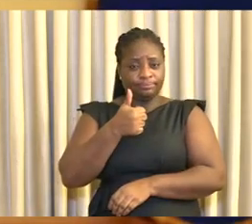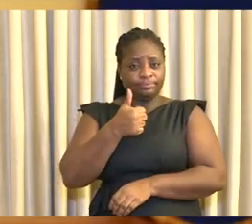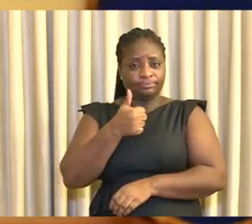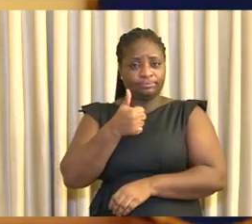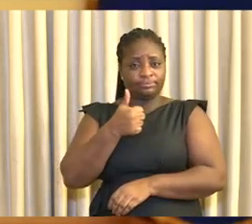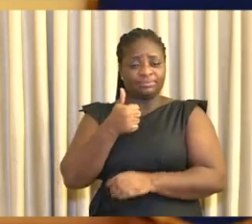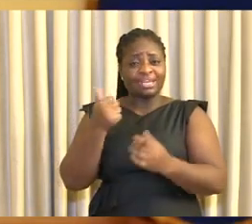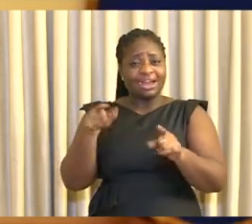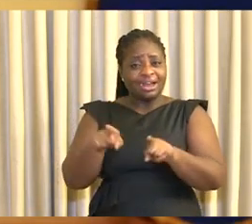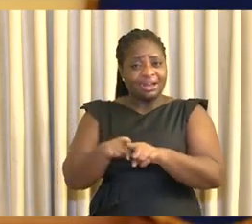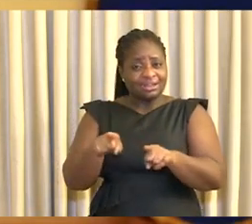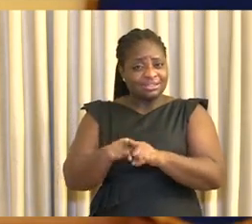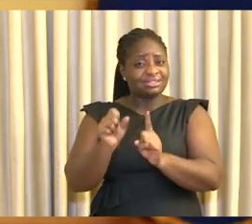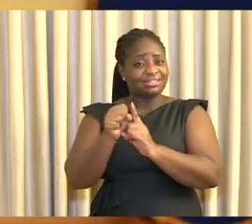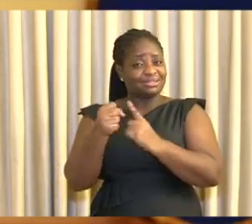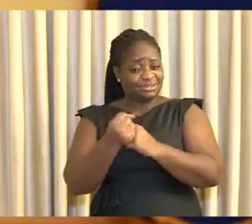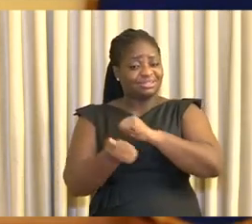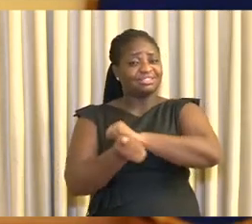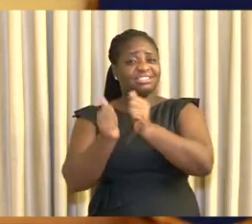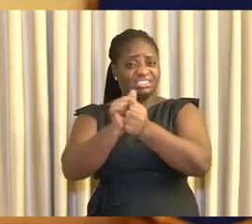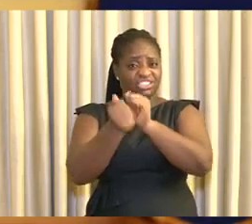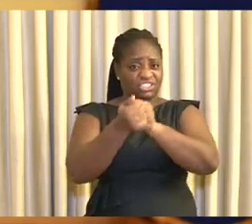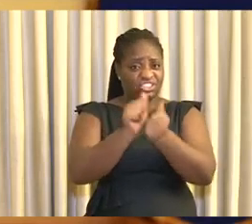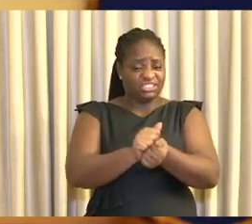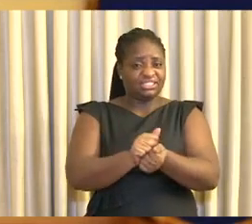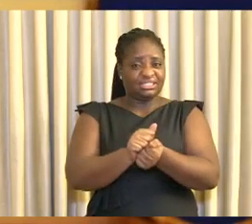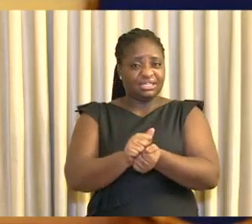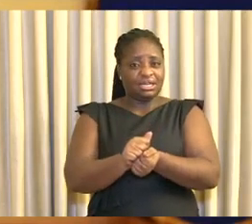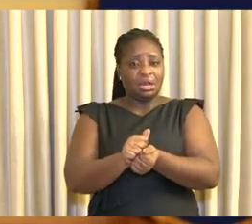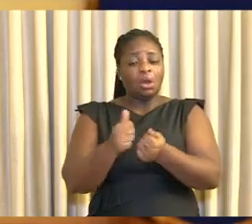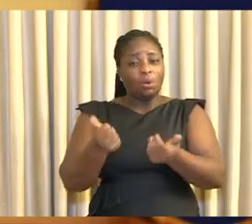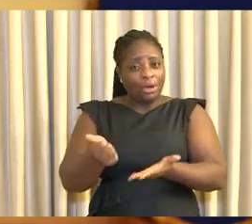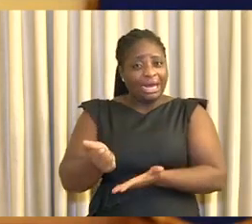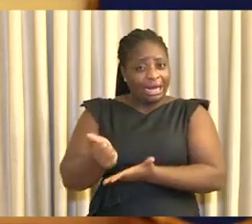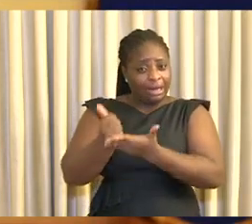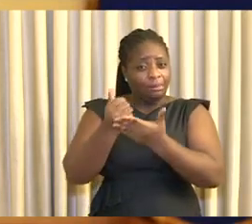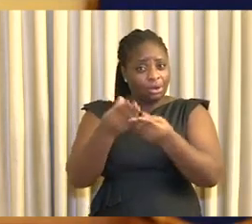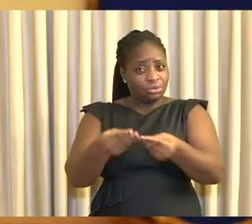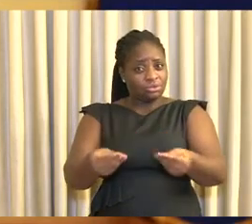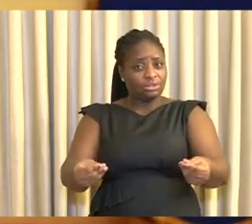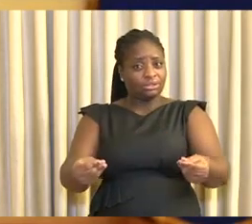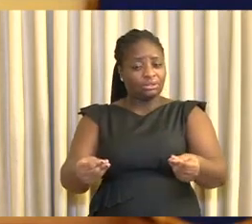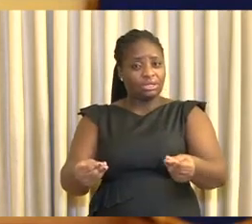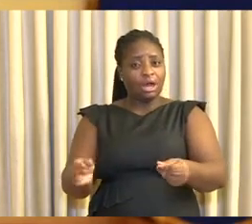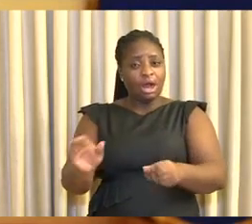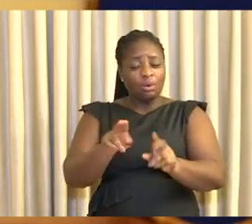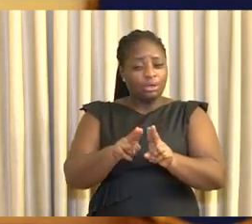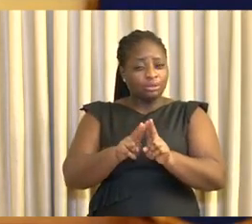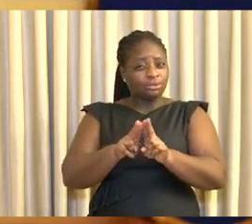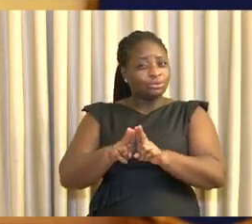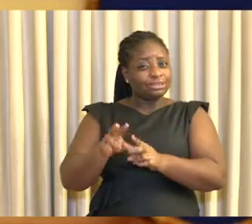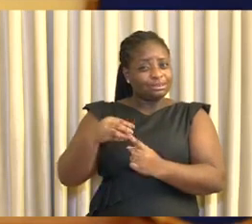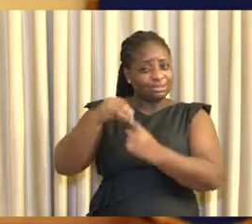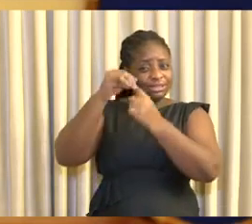shall be nimble and adapt as the situation changes. We will tailor our solutions to our